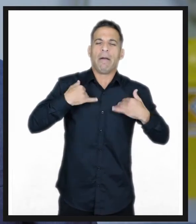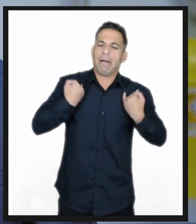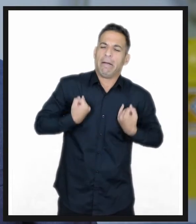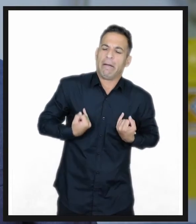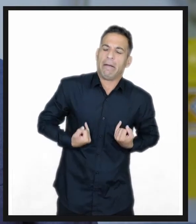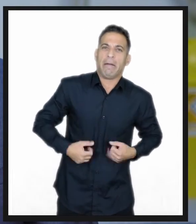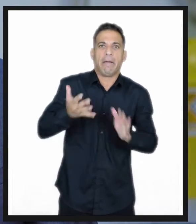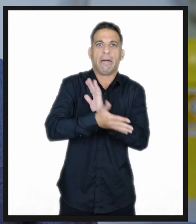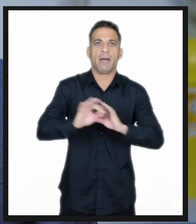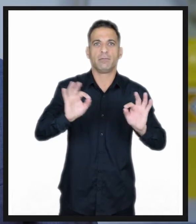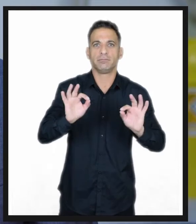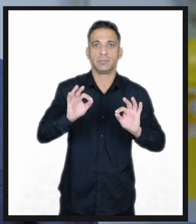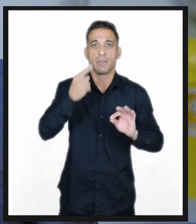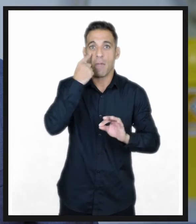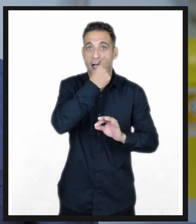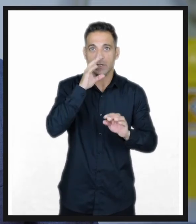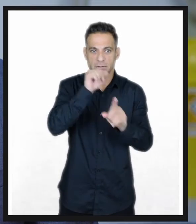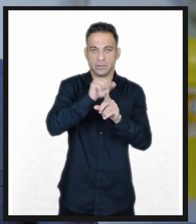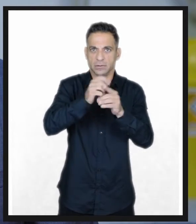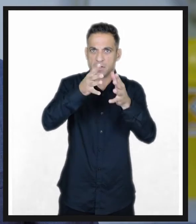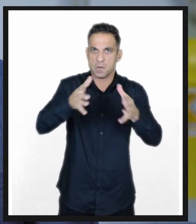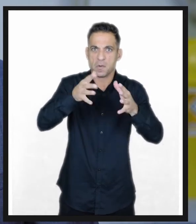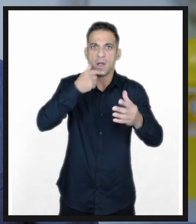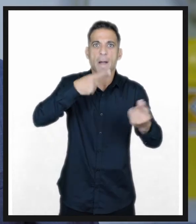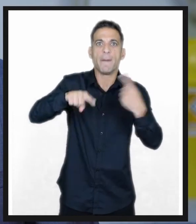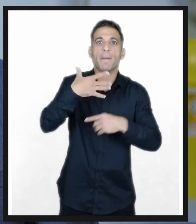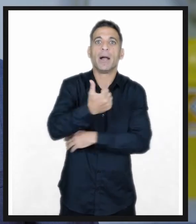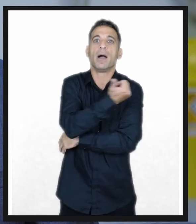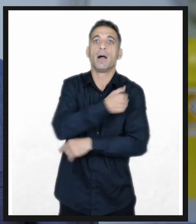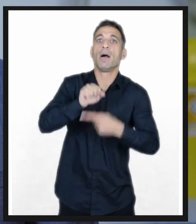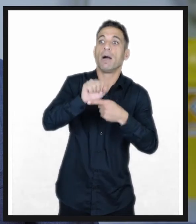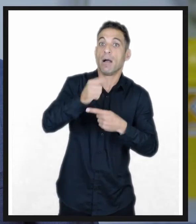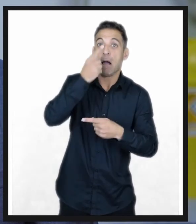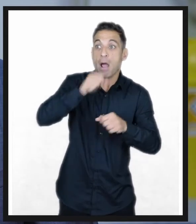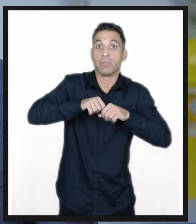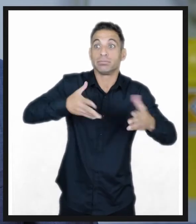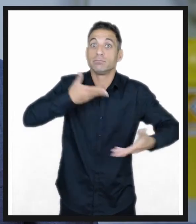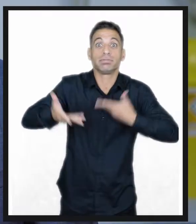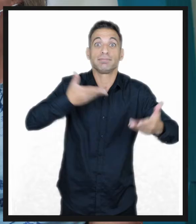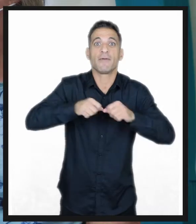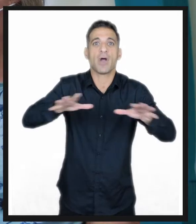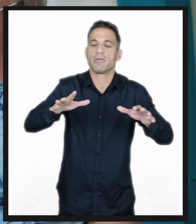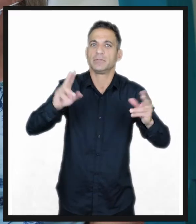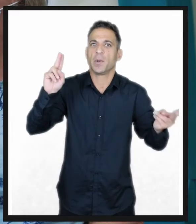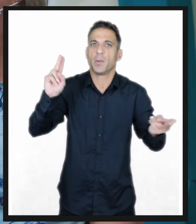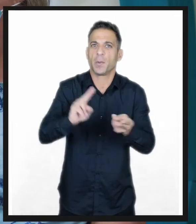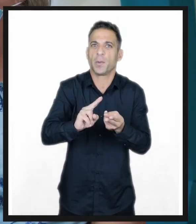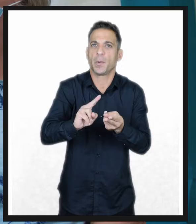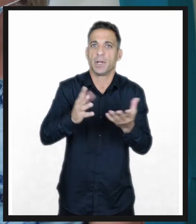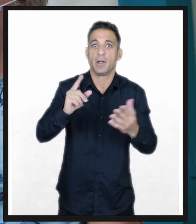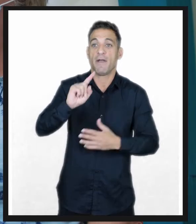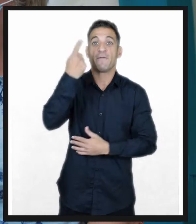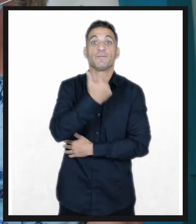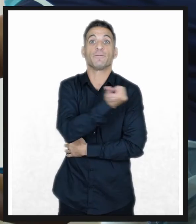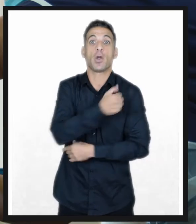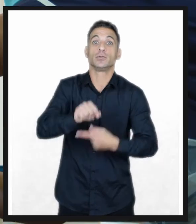unwell. There's also growing evidence that people who've had the vaccination are less likely to spread the virus. The first dose of the